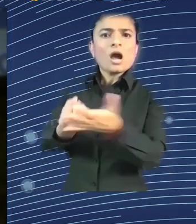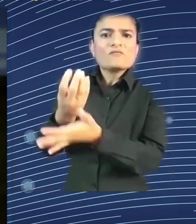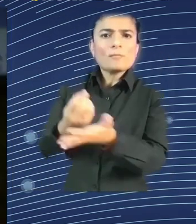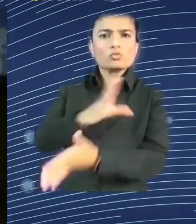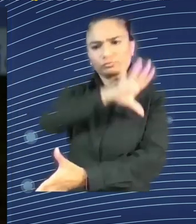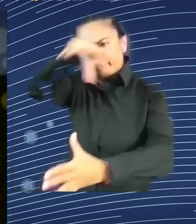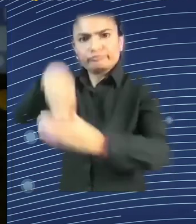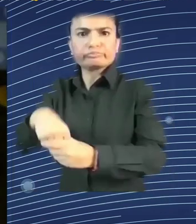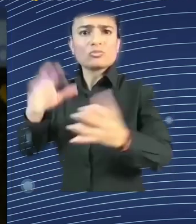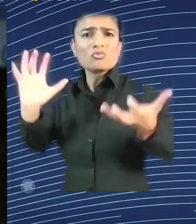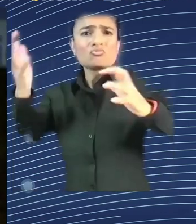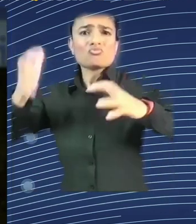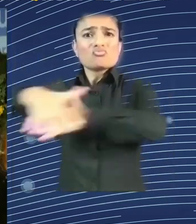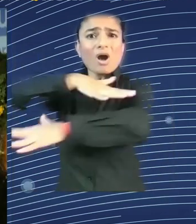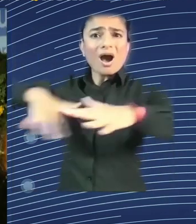Yes, madam?